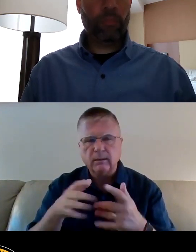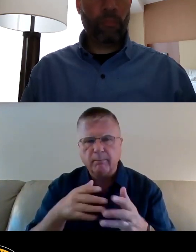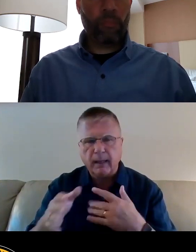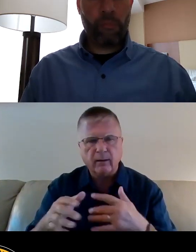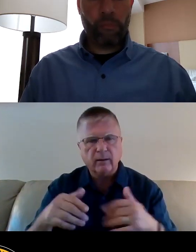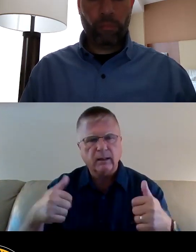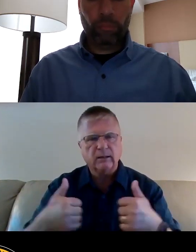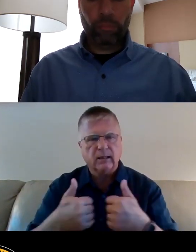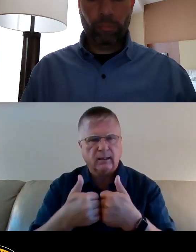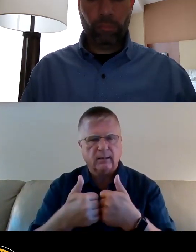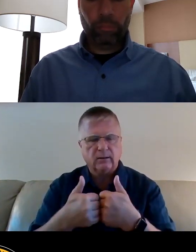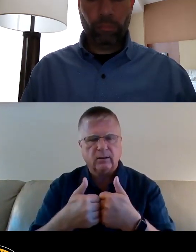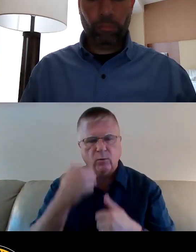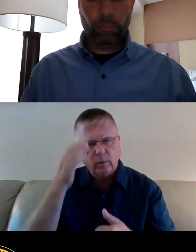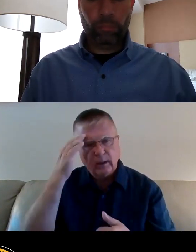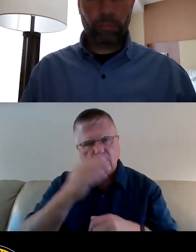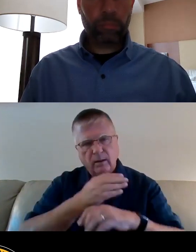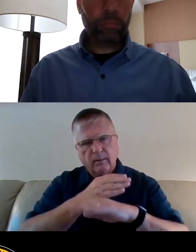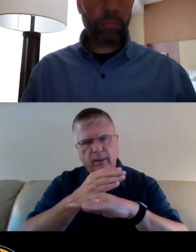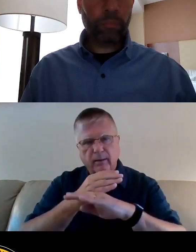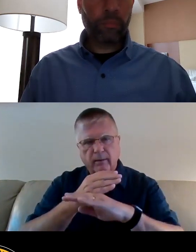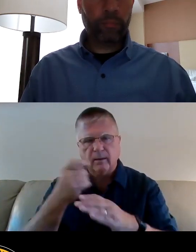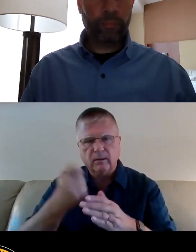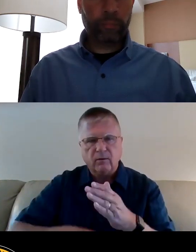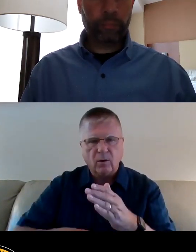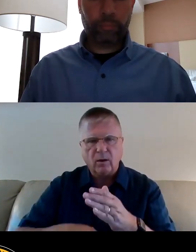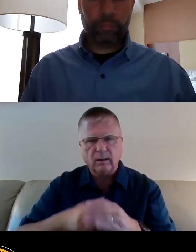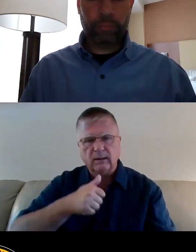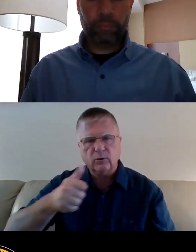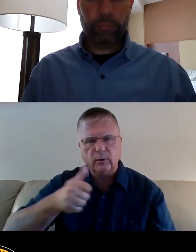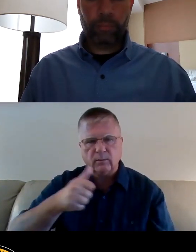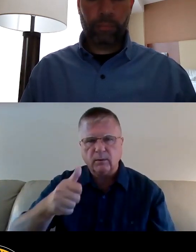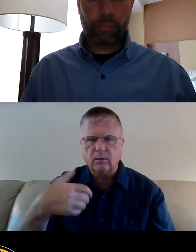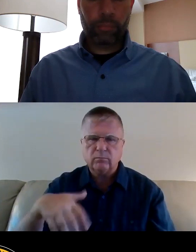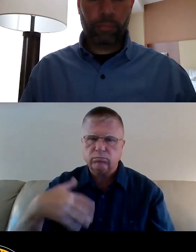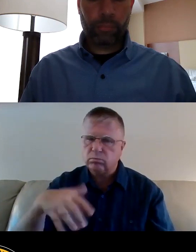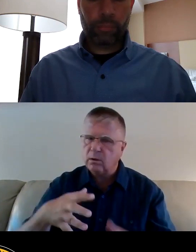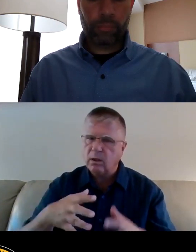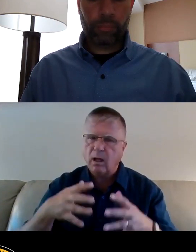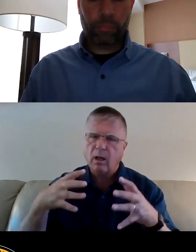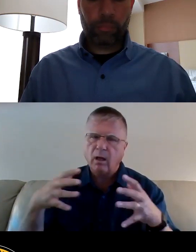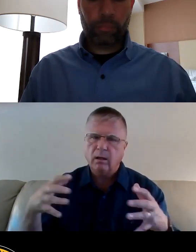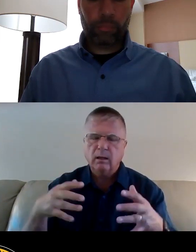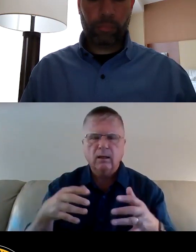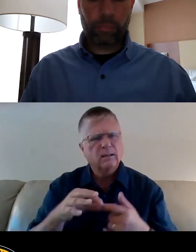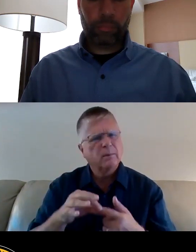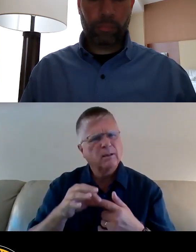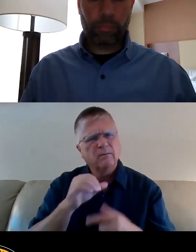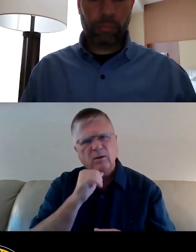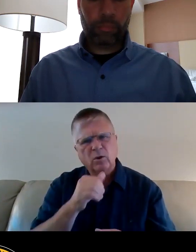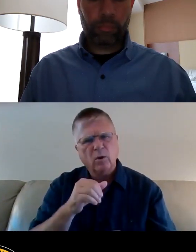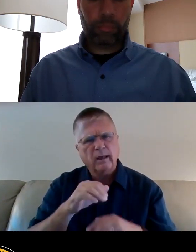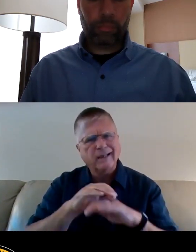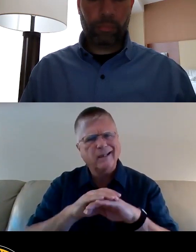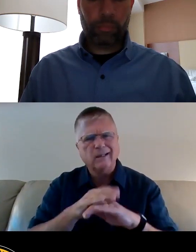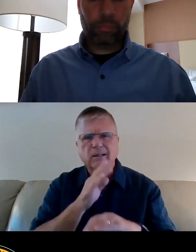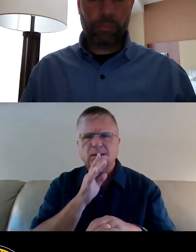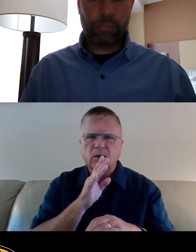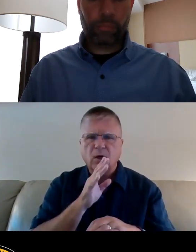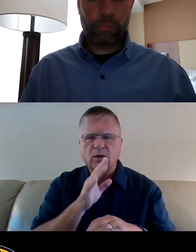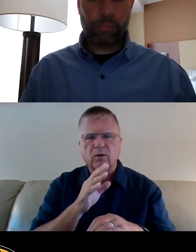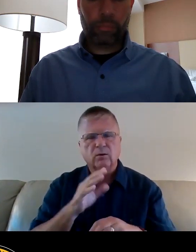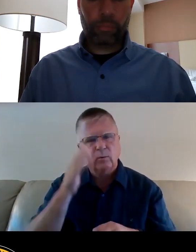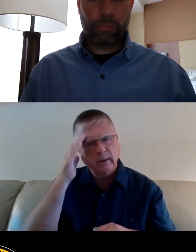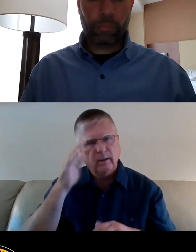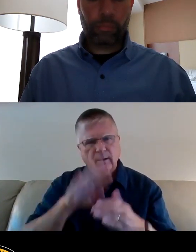We know that the barriers of cost and transportation are significant, especially for non-English speakers. We know that